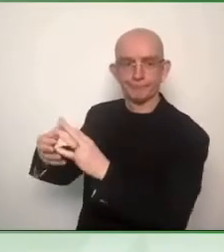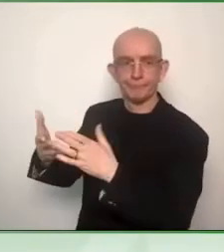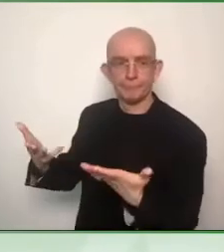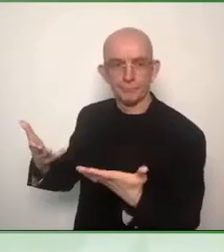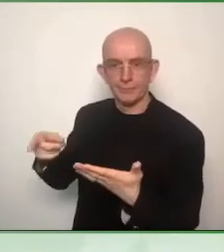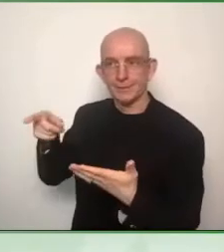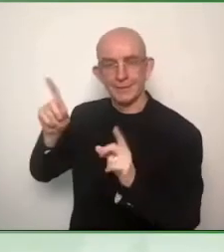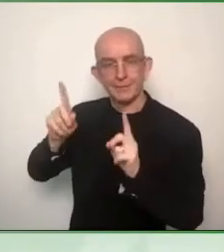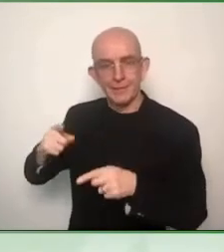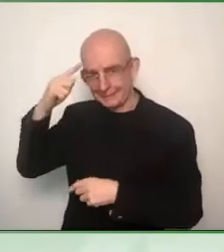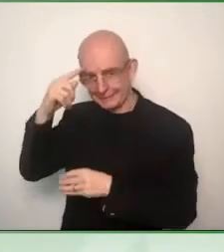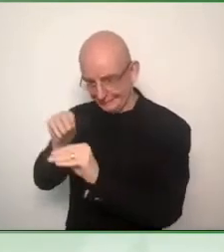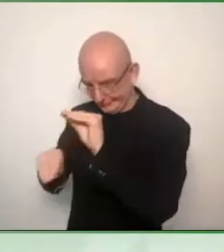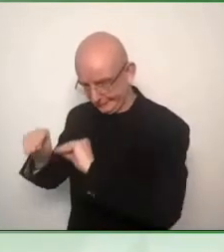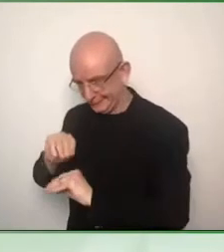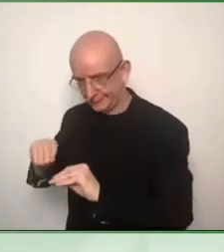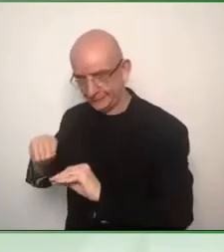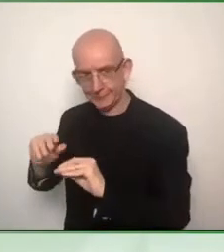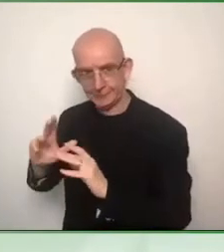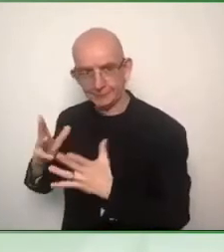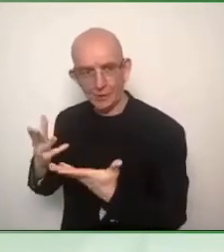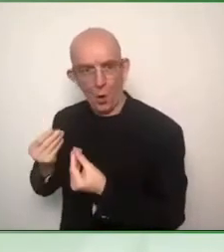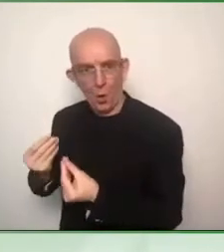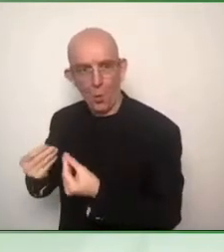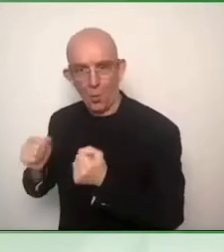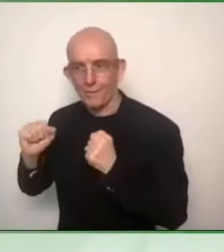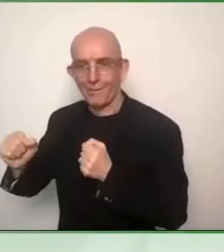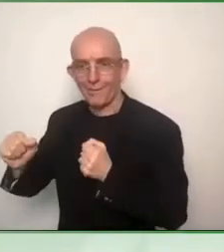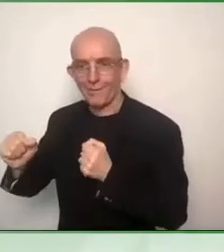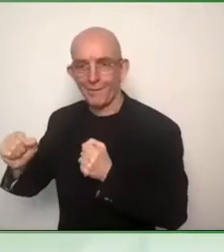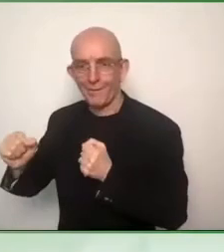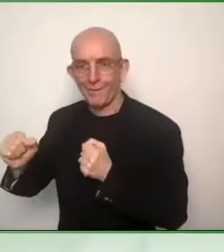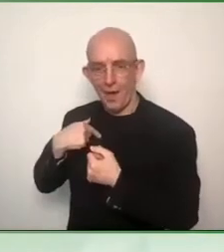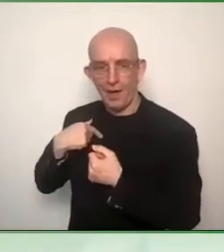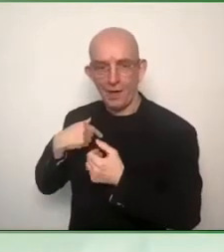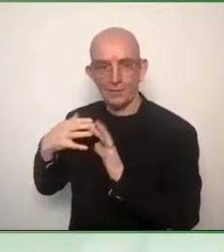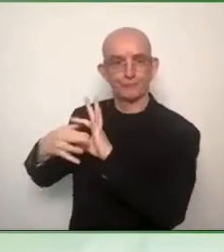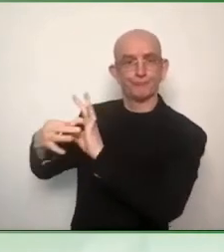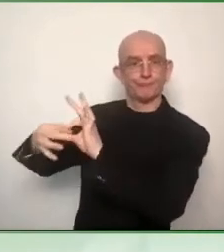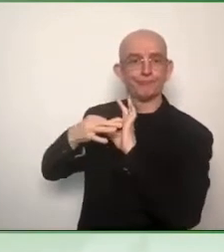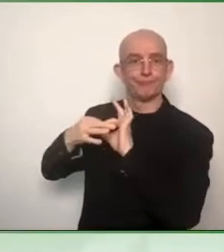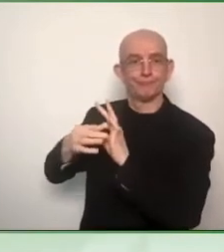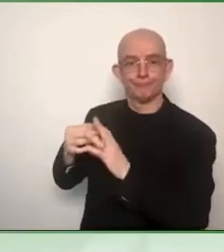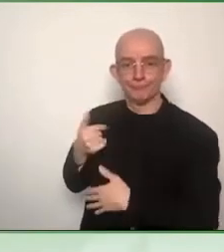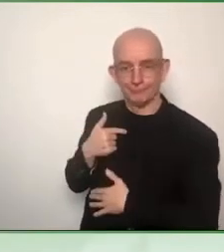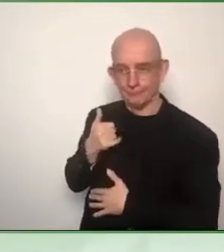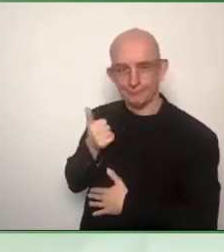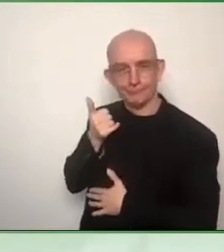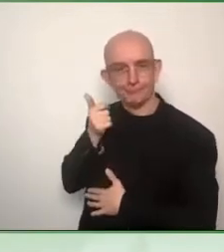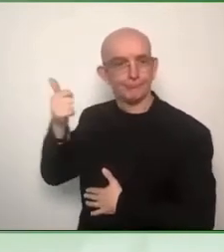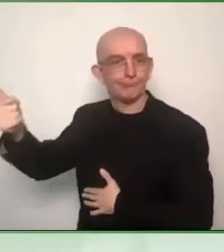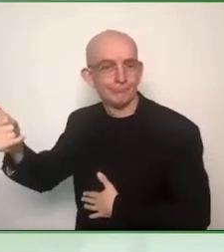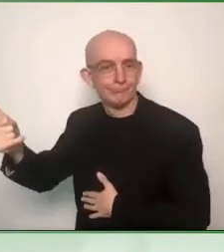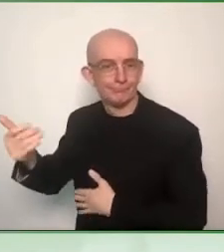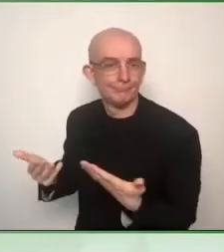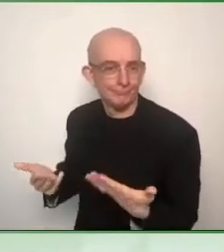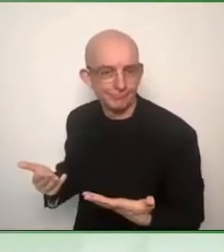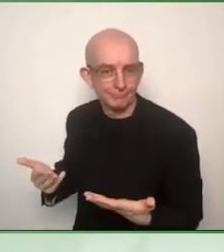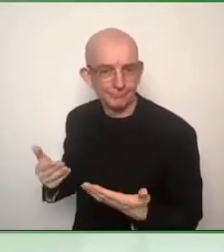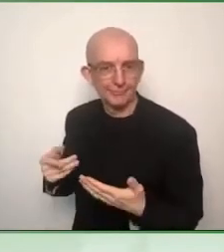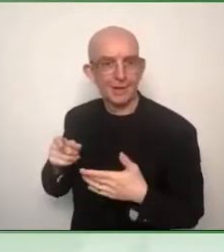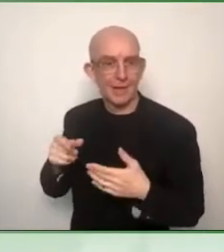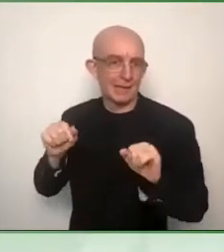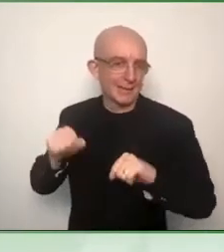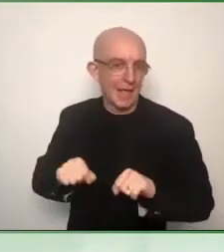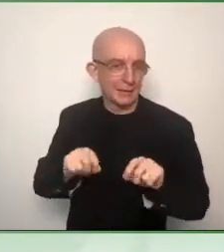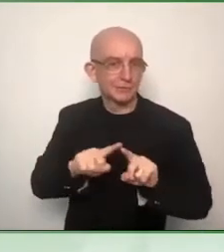for calling in. So, if you use text, they would respond in text. If you use video, they would respond in video. Mixing the